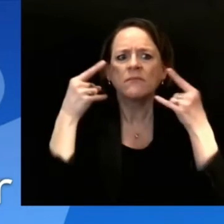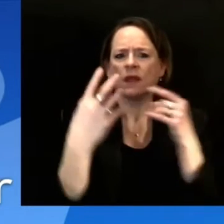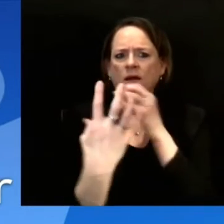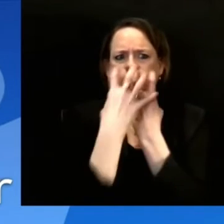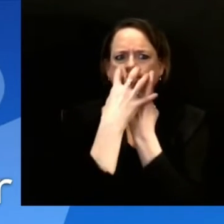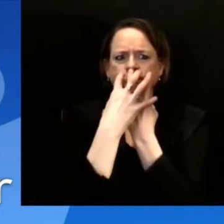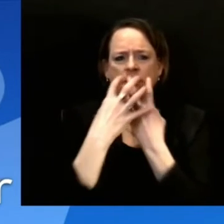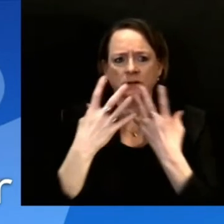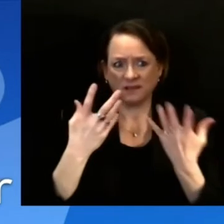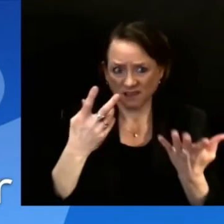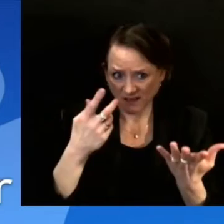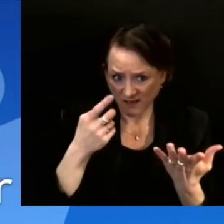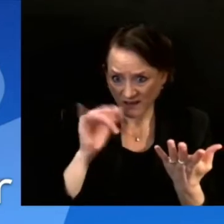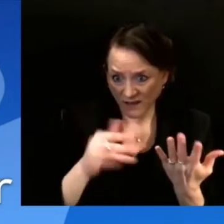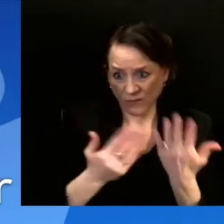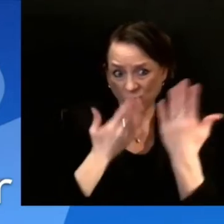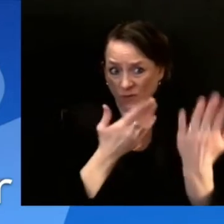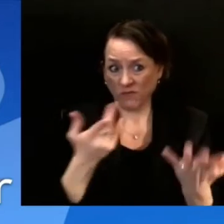now?